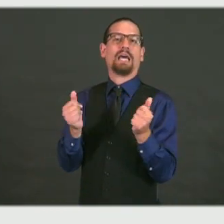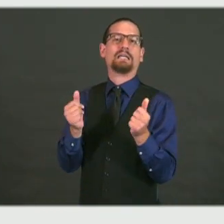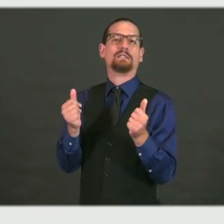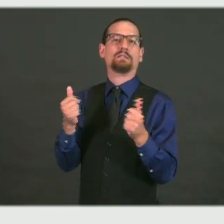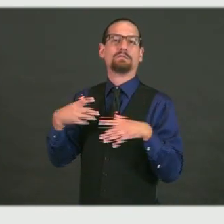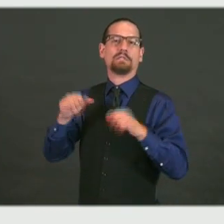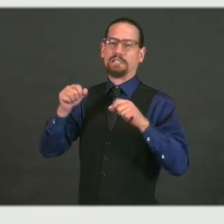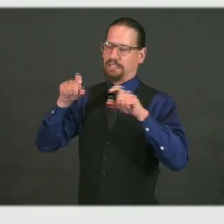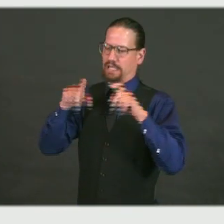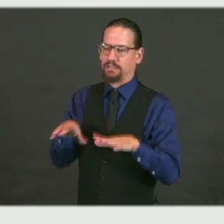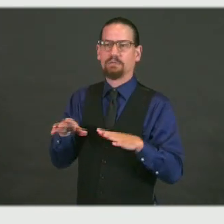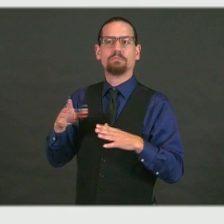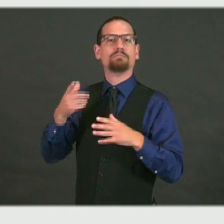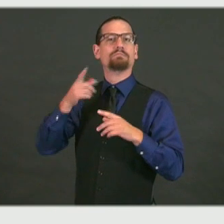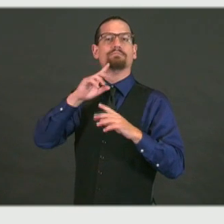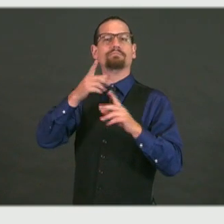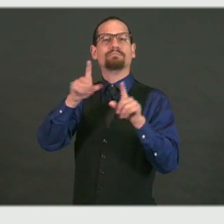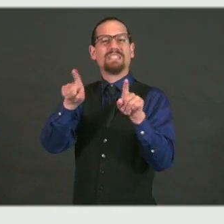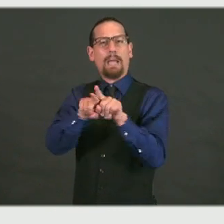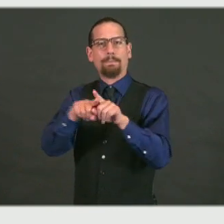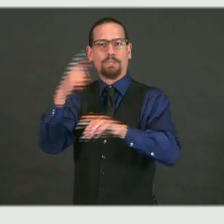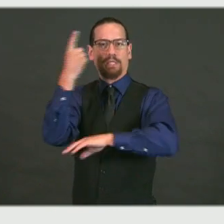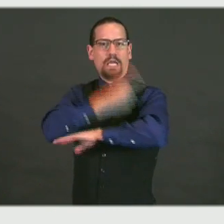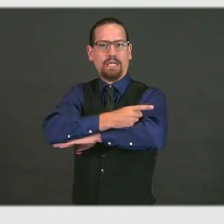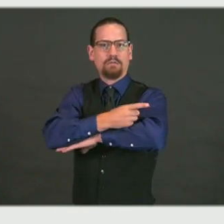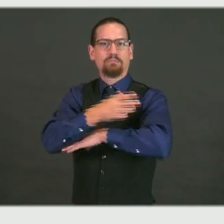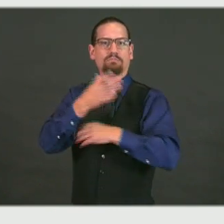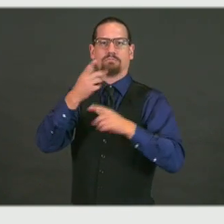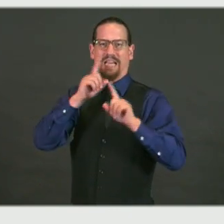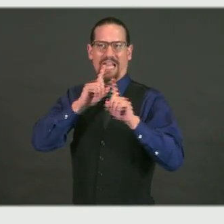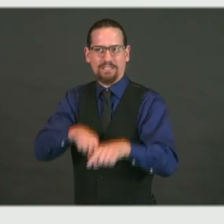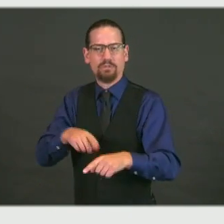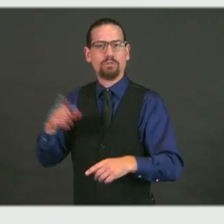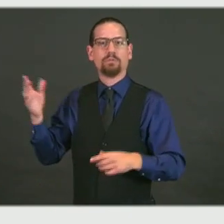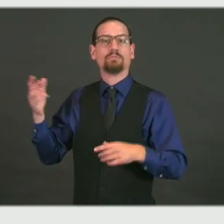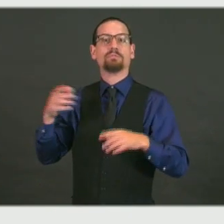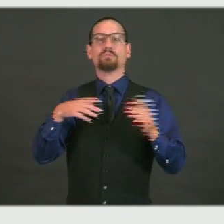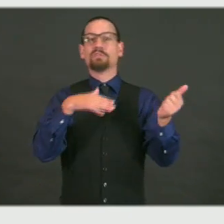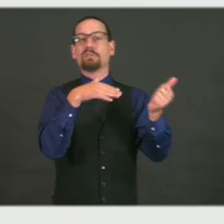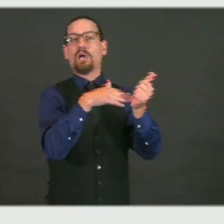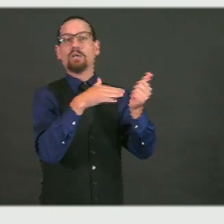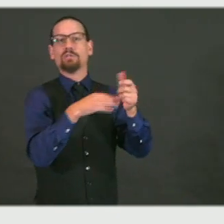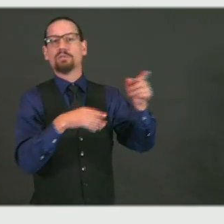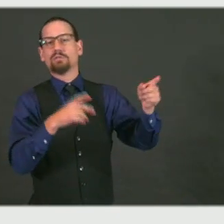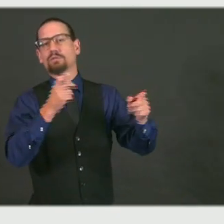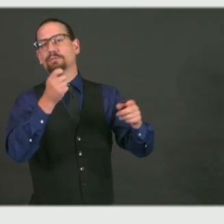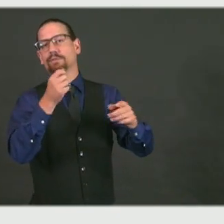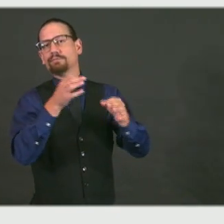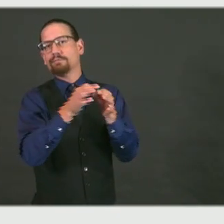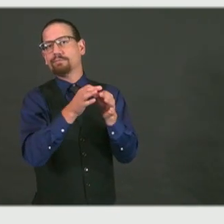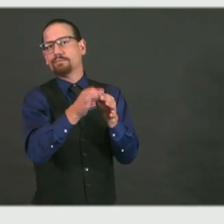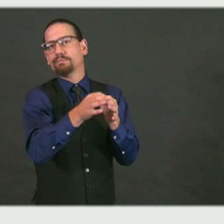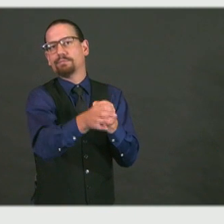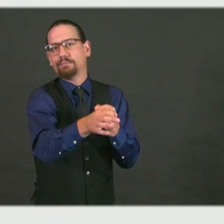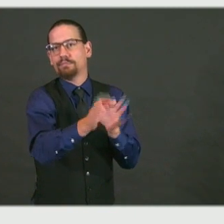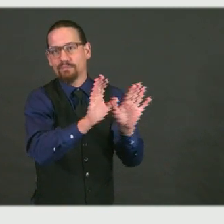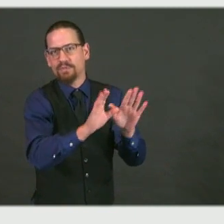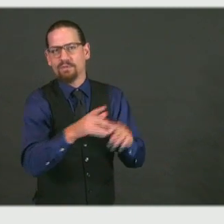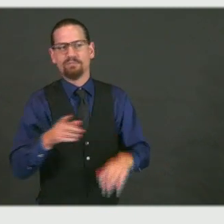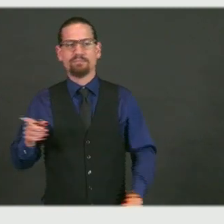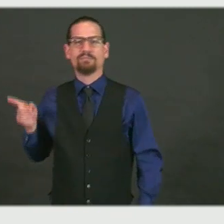contact tracer on the same day. And it helps us to just guarantee the quality of what you're going to be getting.